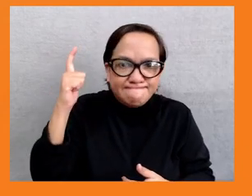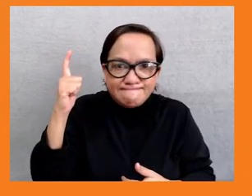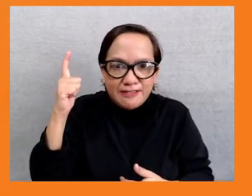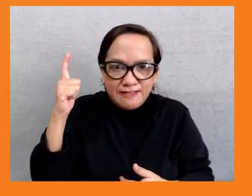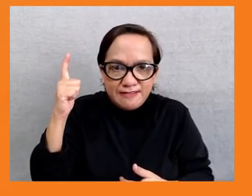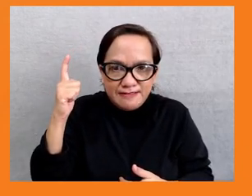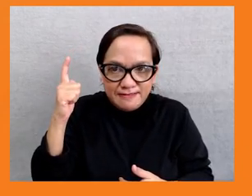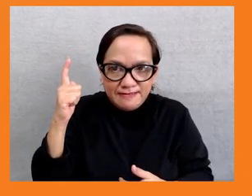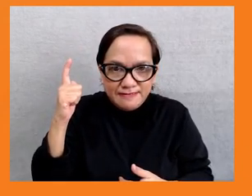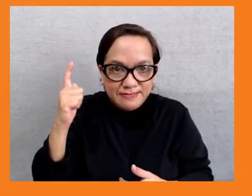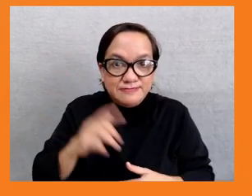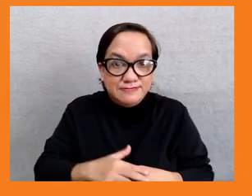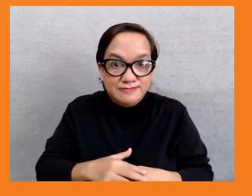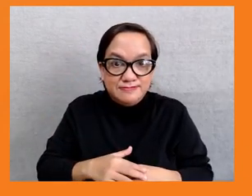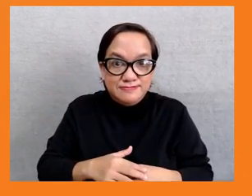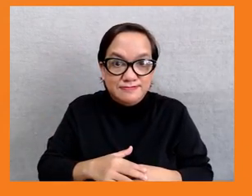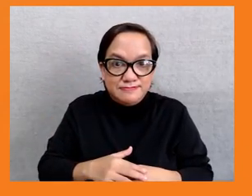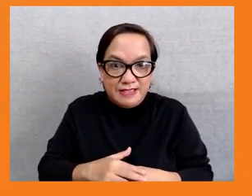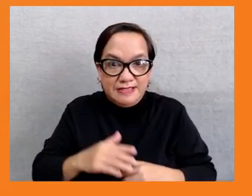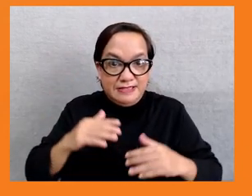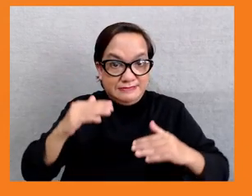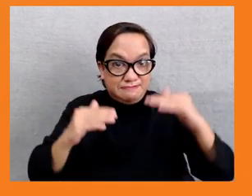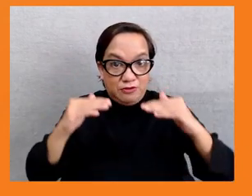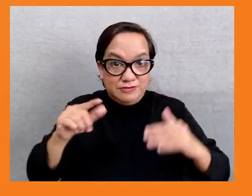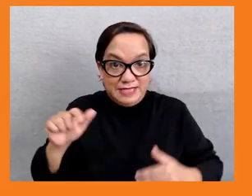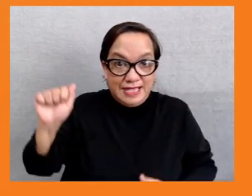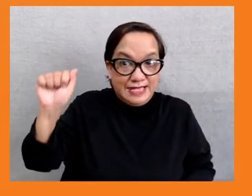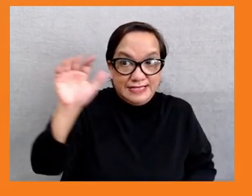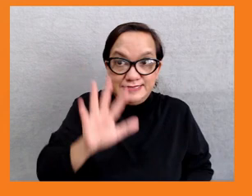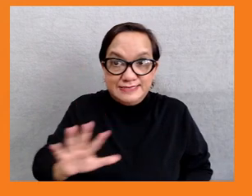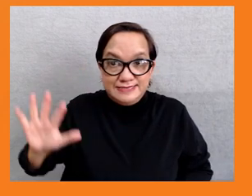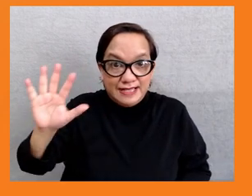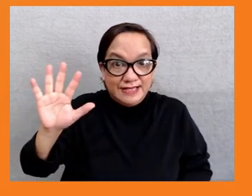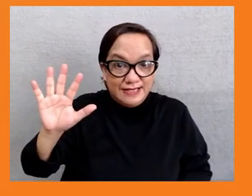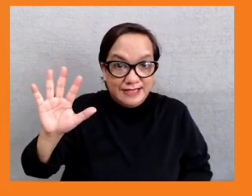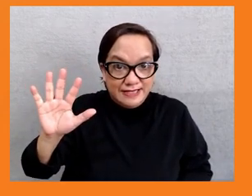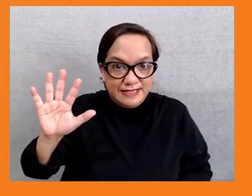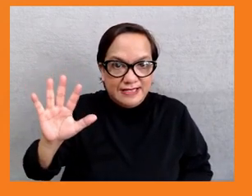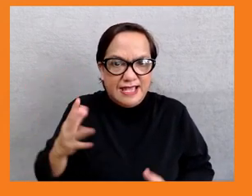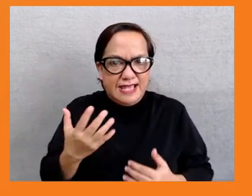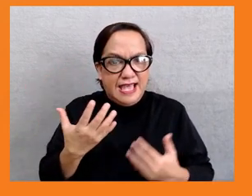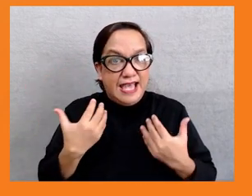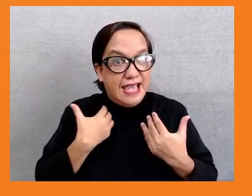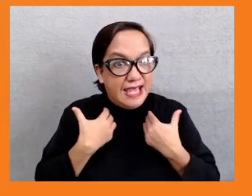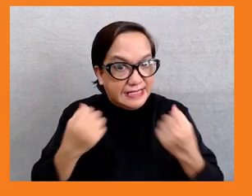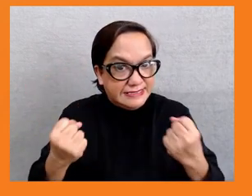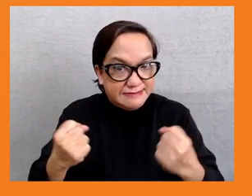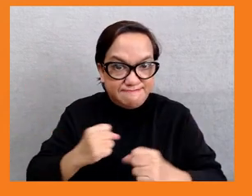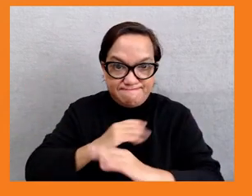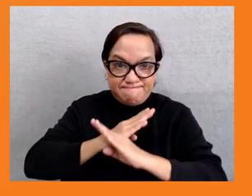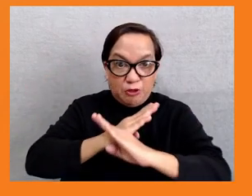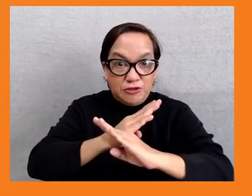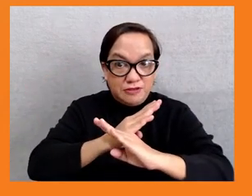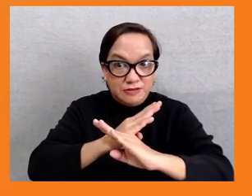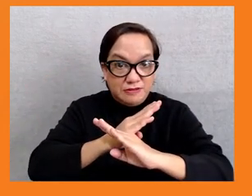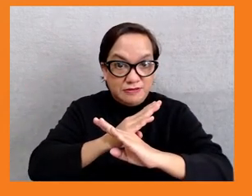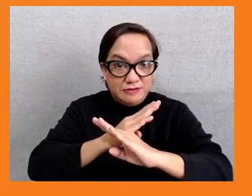South Asia, had relatively low health coverage. South Asia, only 56% of people access basic health care. It